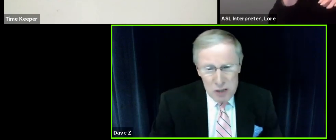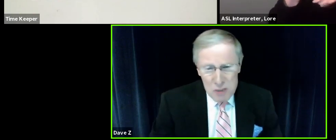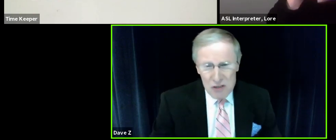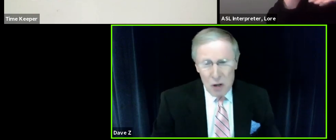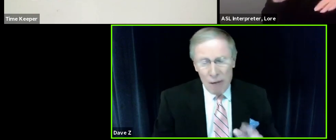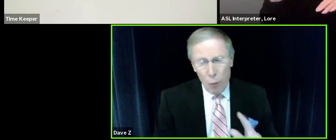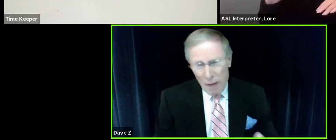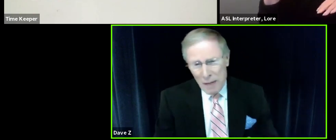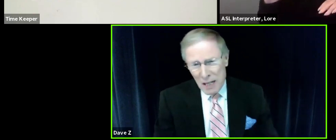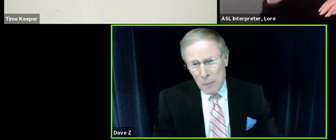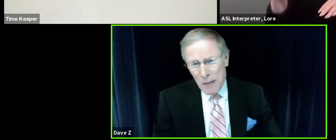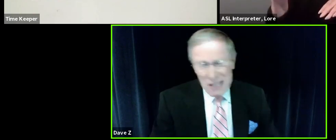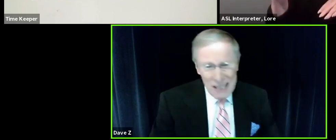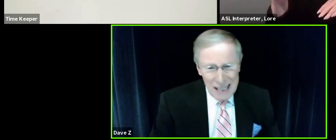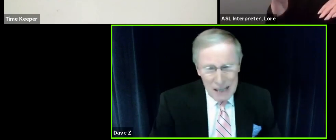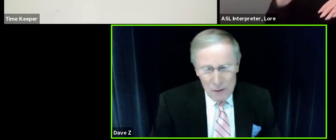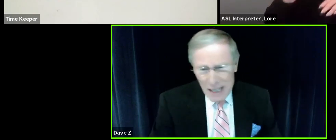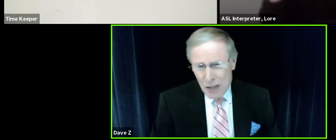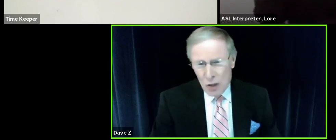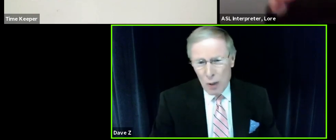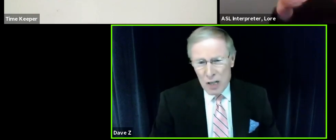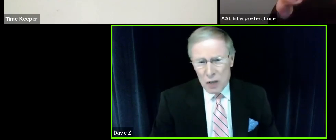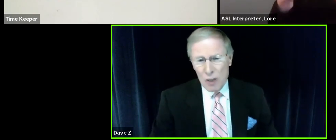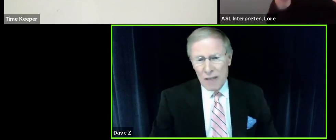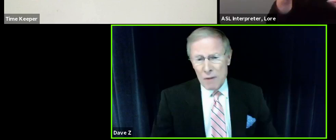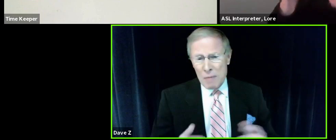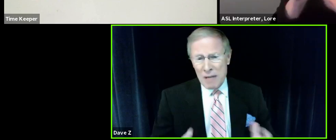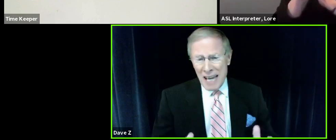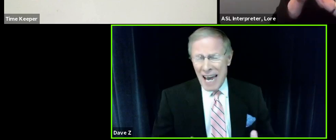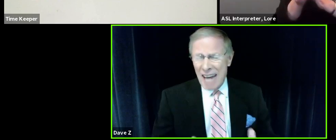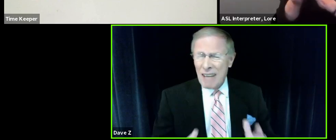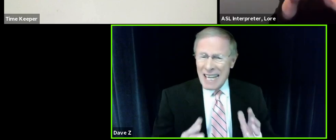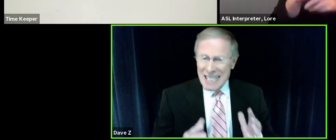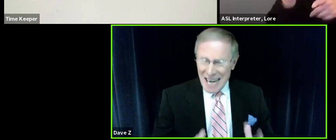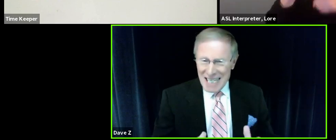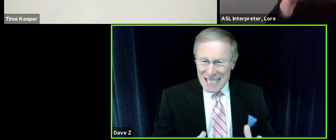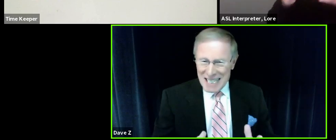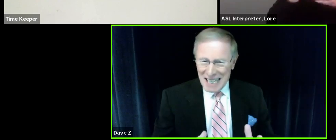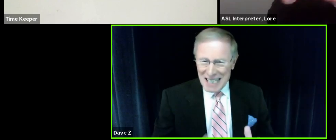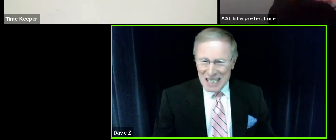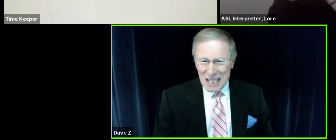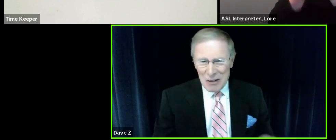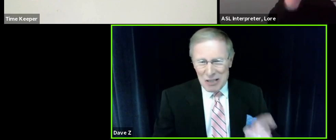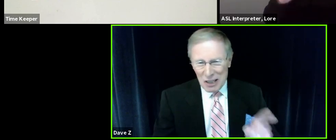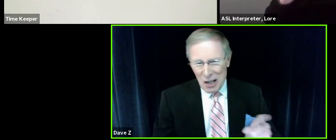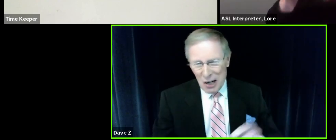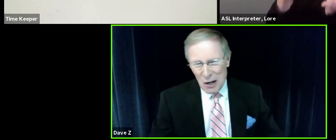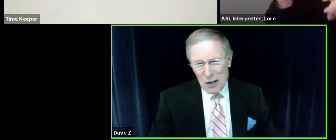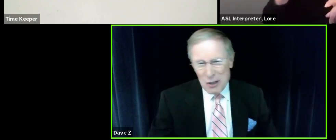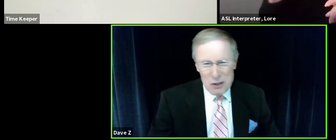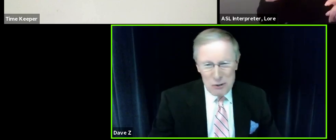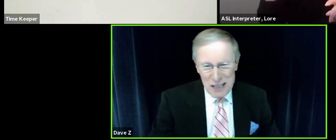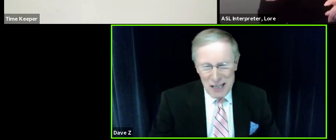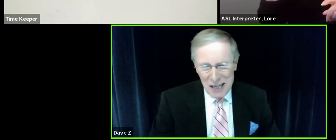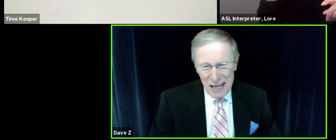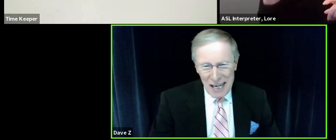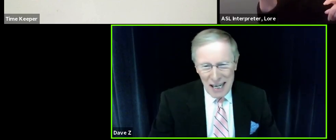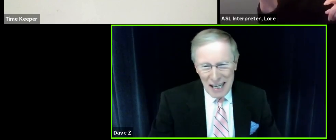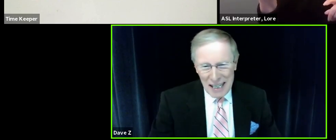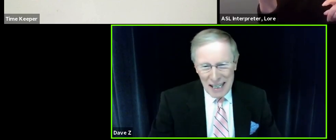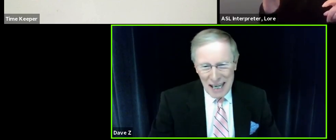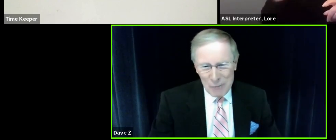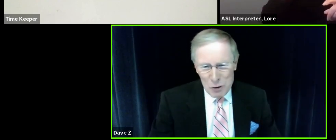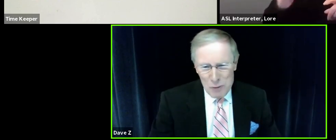introduce themselves. They'll have one minute apiece, and then for each of the questions, we'll give them a minute and a half, 90 seconds, and there is a clock on your screen there,